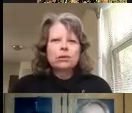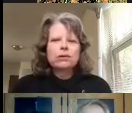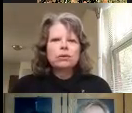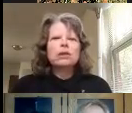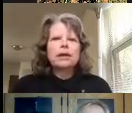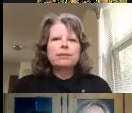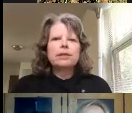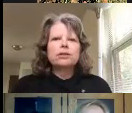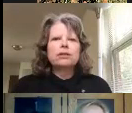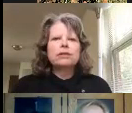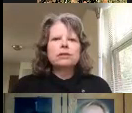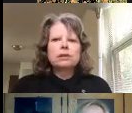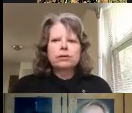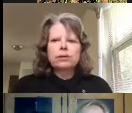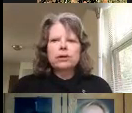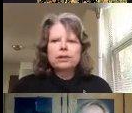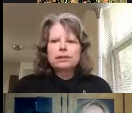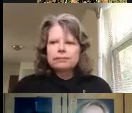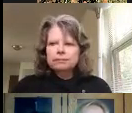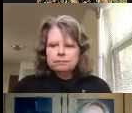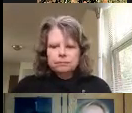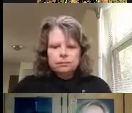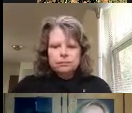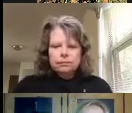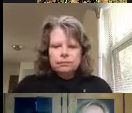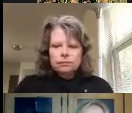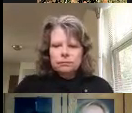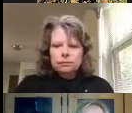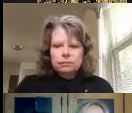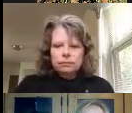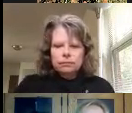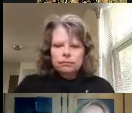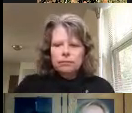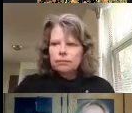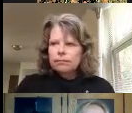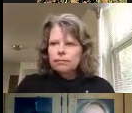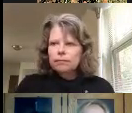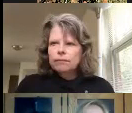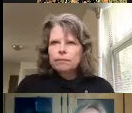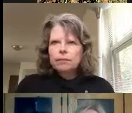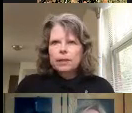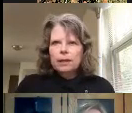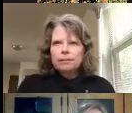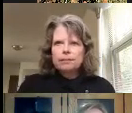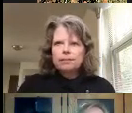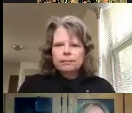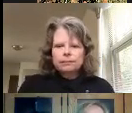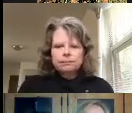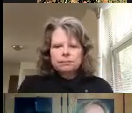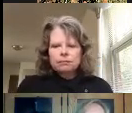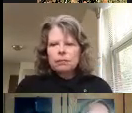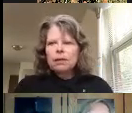with sort of a unique combination of vision and hearing loss all right